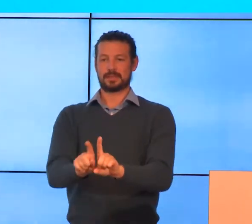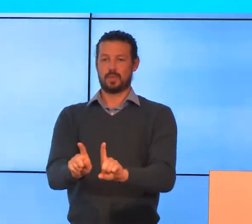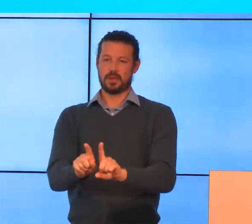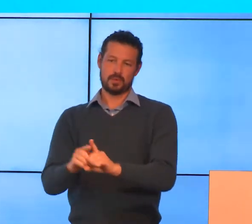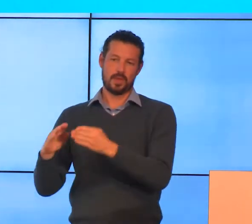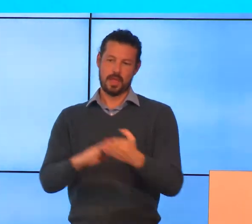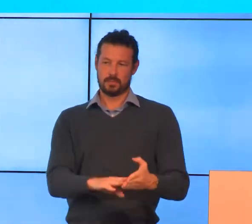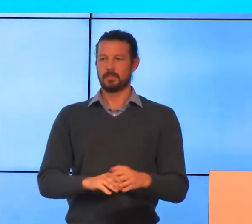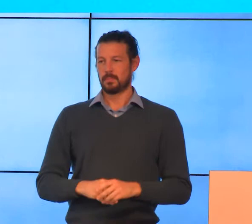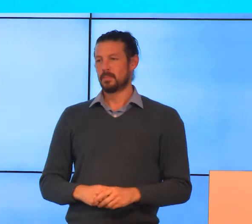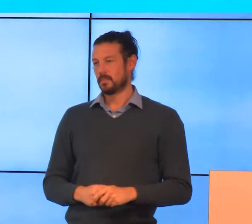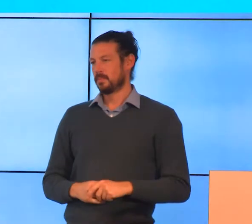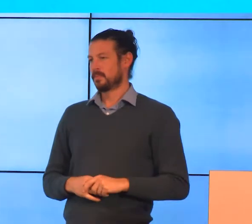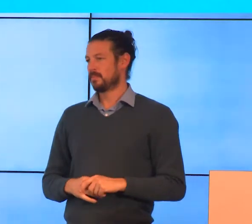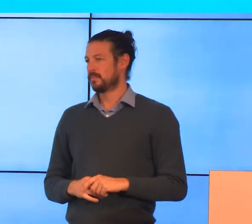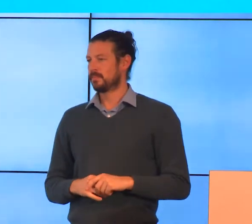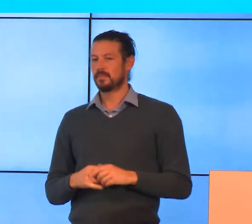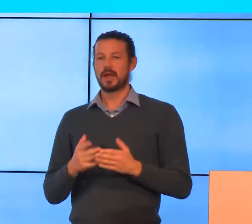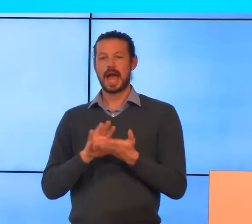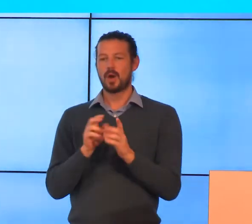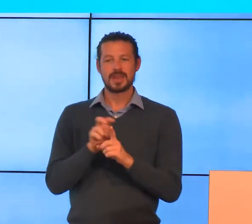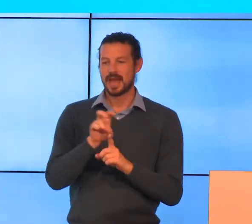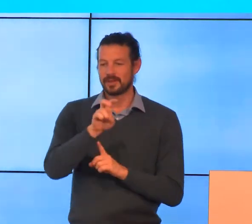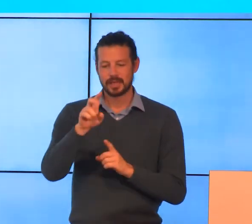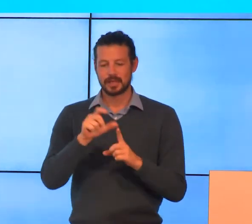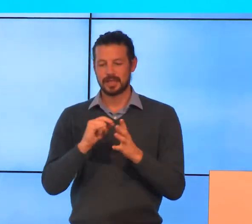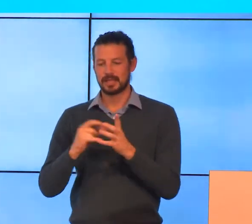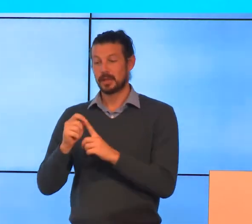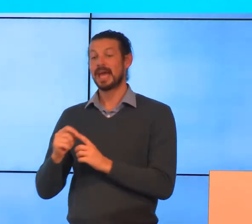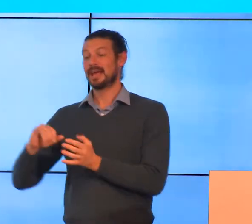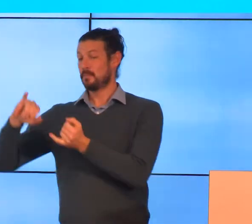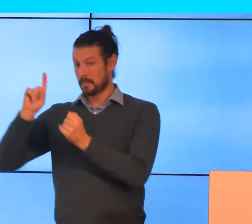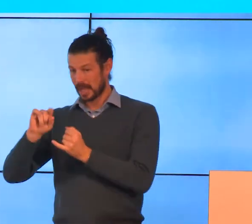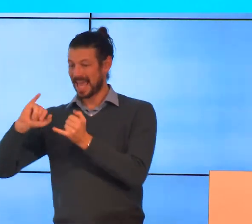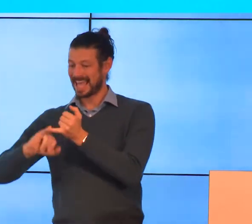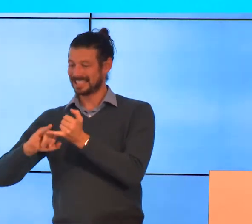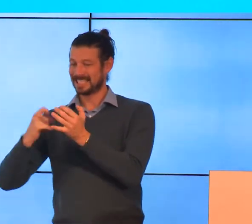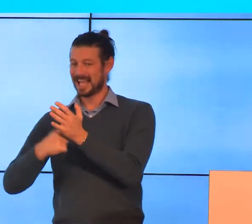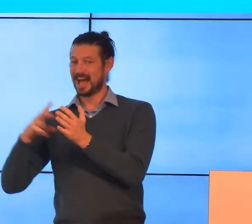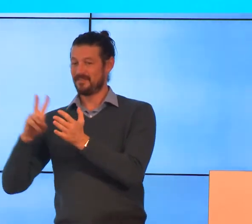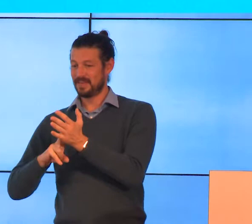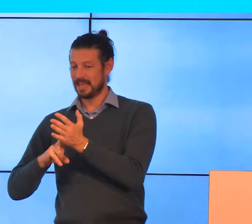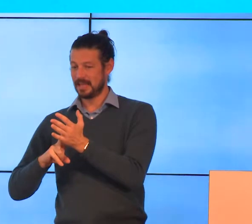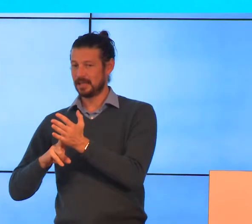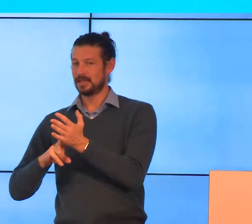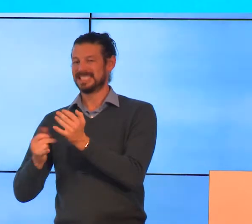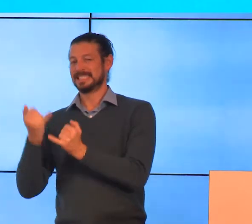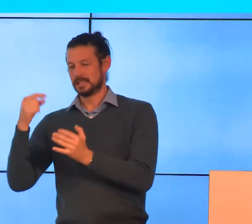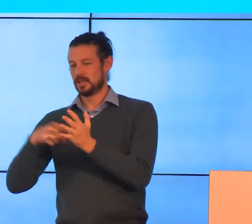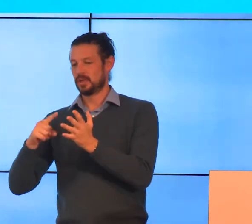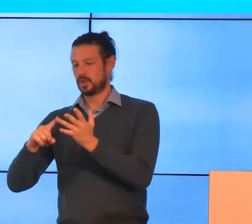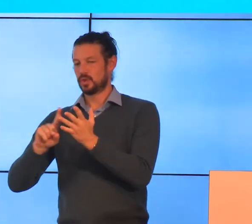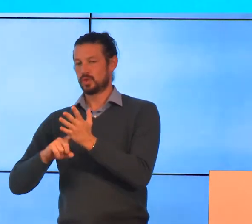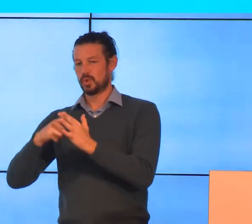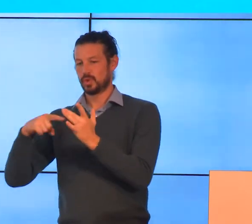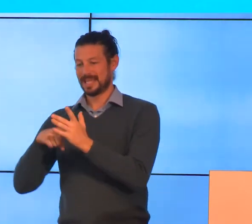for the disability support pension. Whereas SSRV's DSP toolkit is very focused on